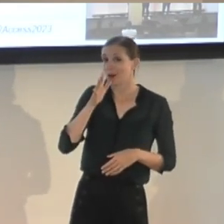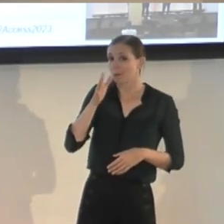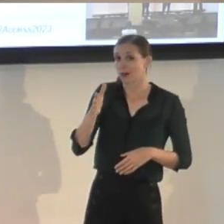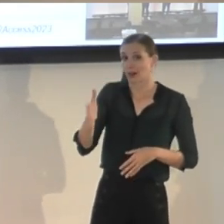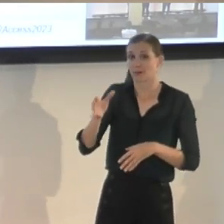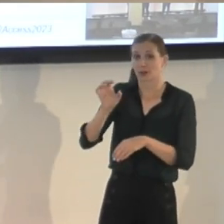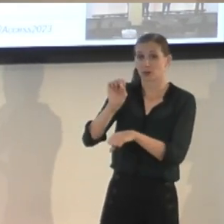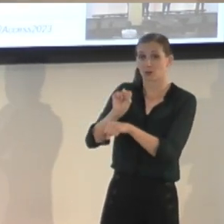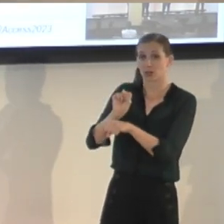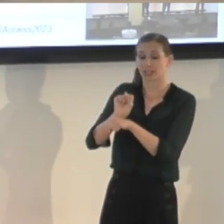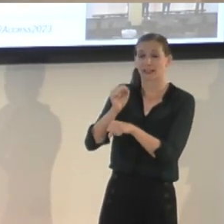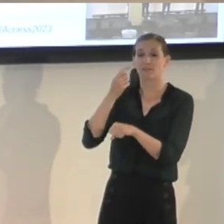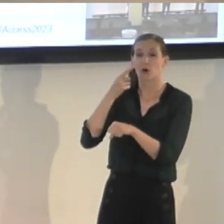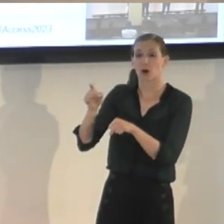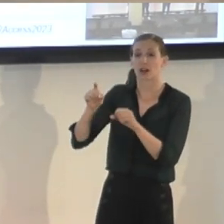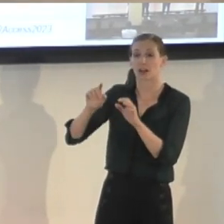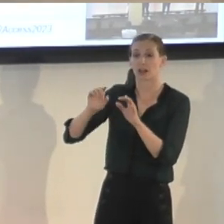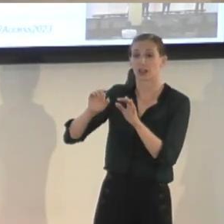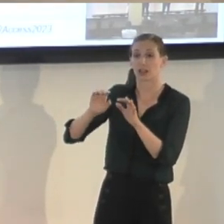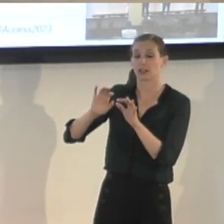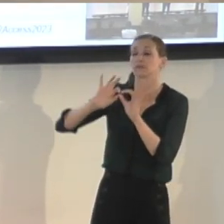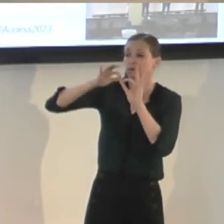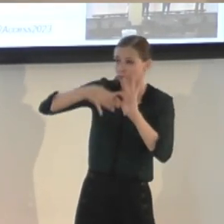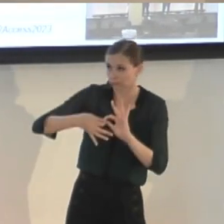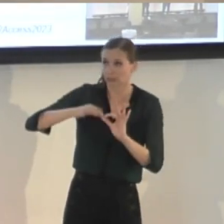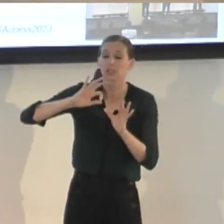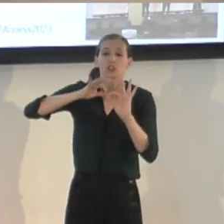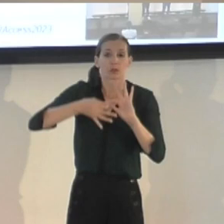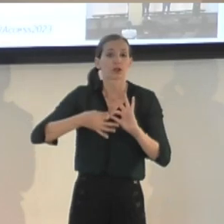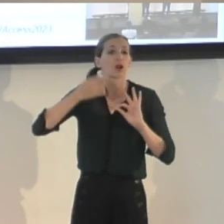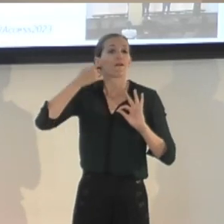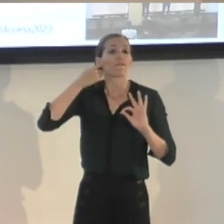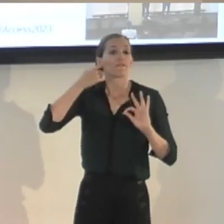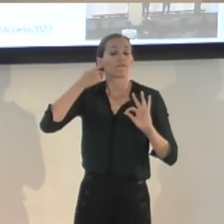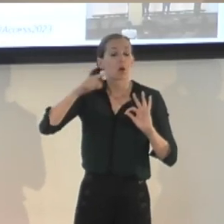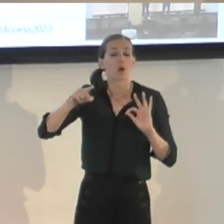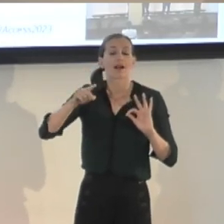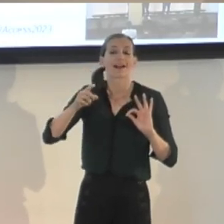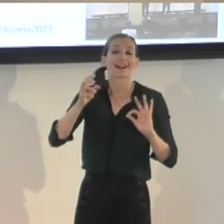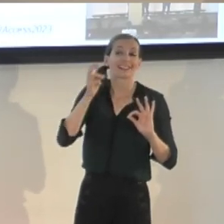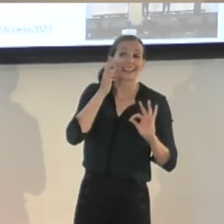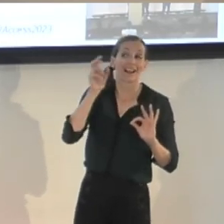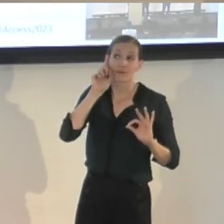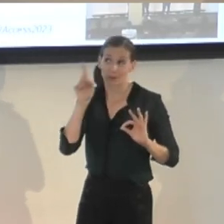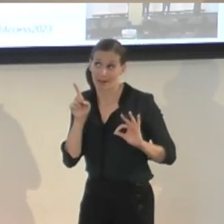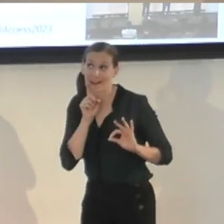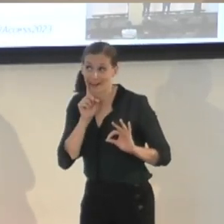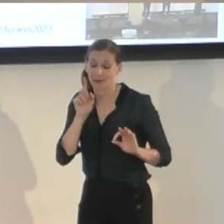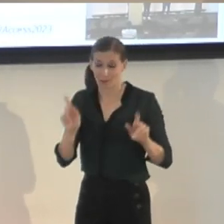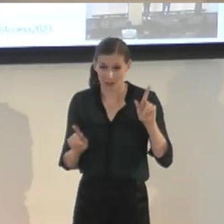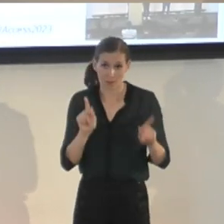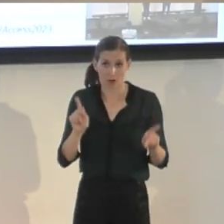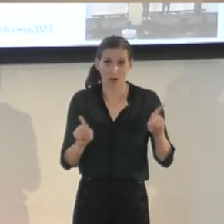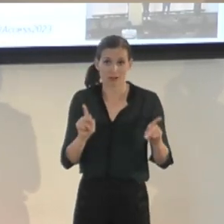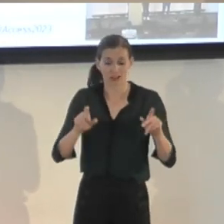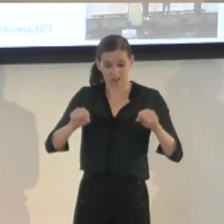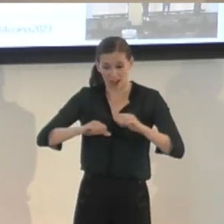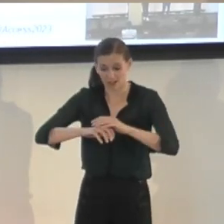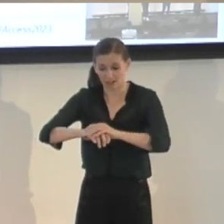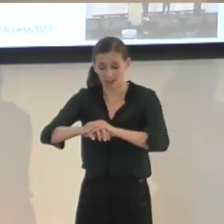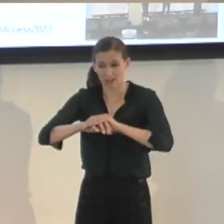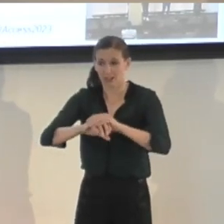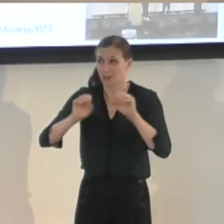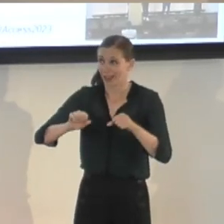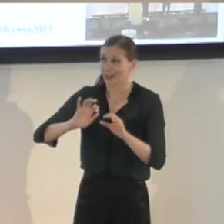people who are deaf and blind. And I always thought that was extremely fascinating how you could do that with sign language in